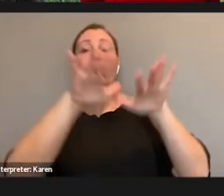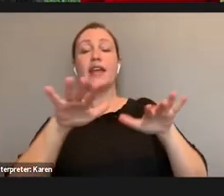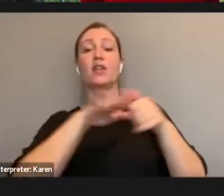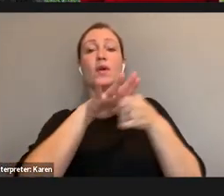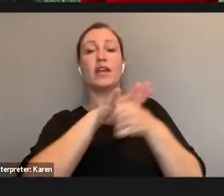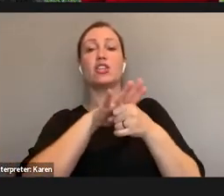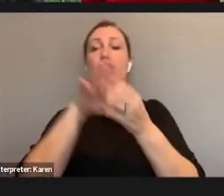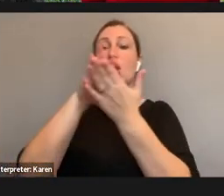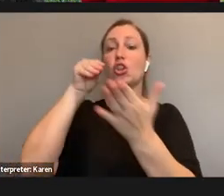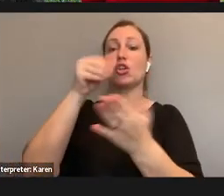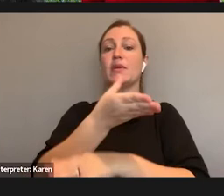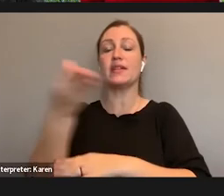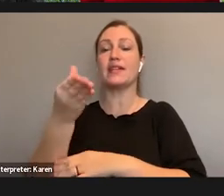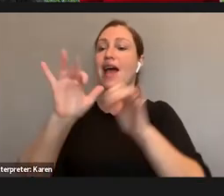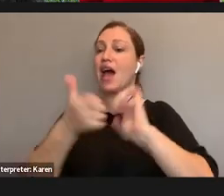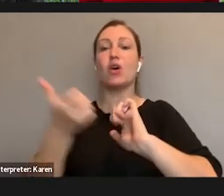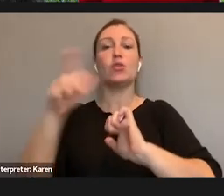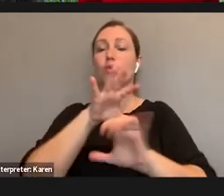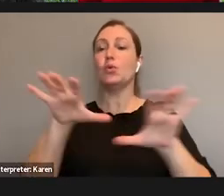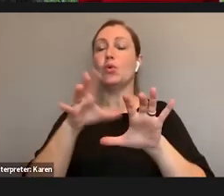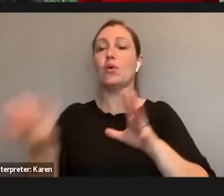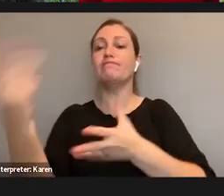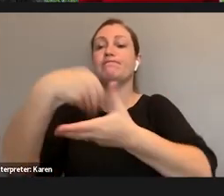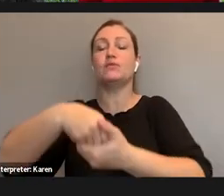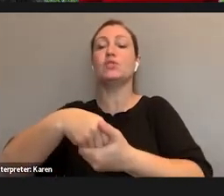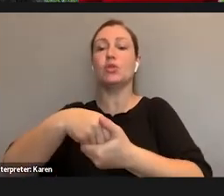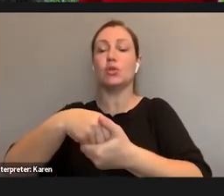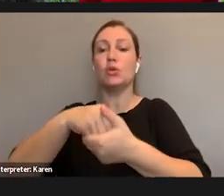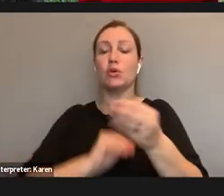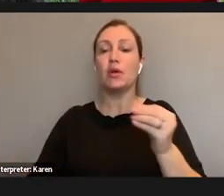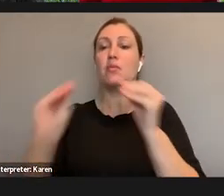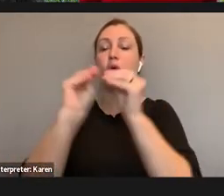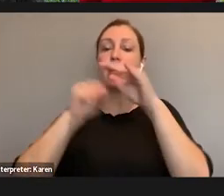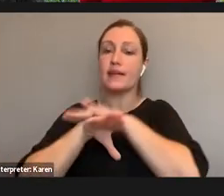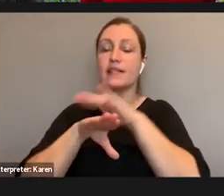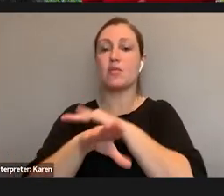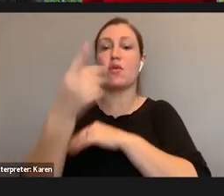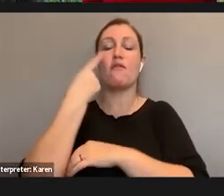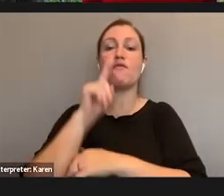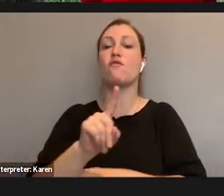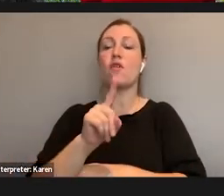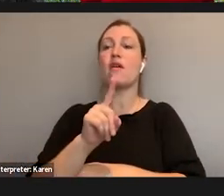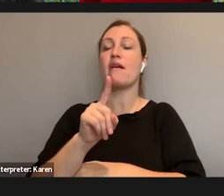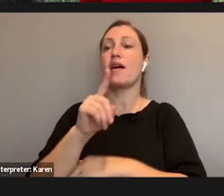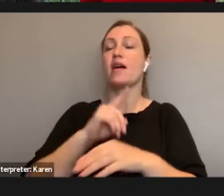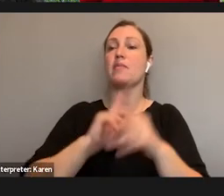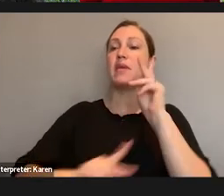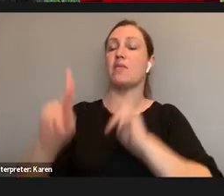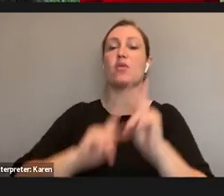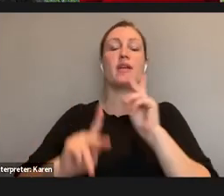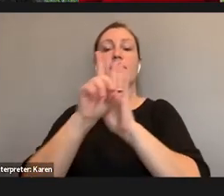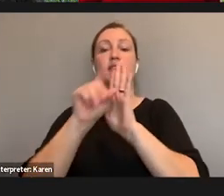ways to make the learning materials and the landscape more accessible. Easy things like tactile